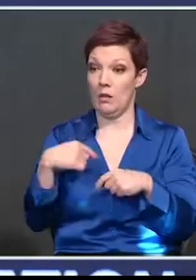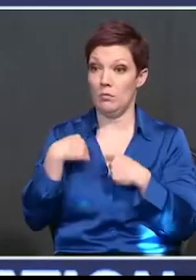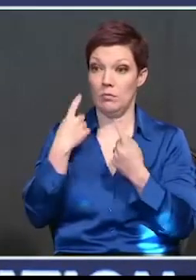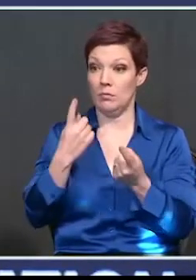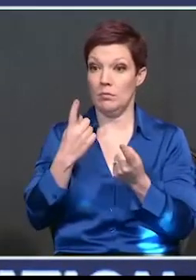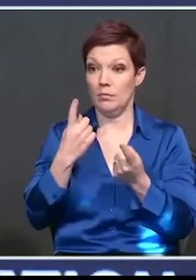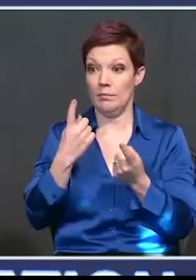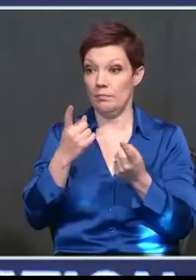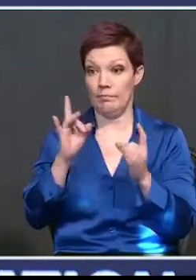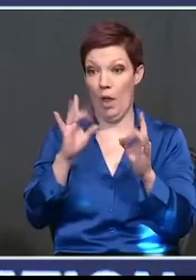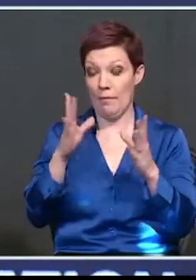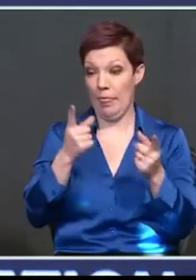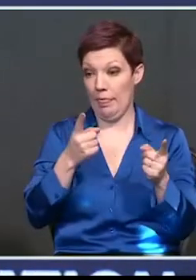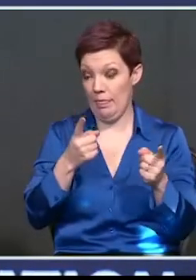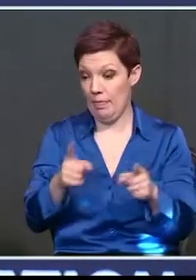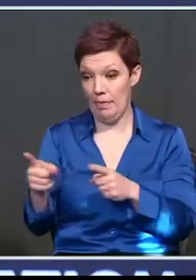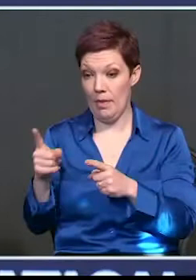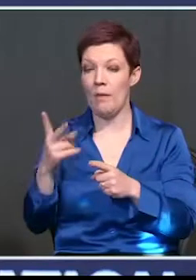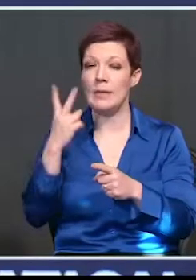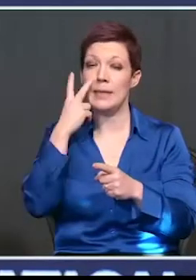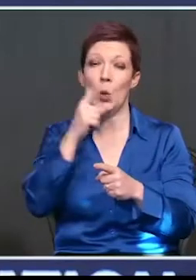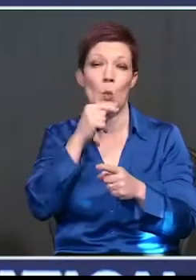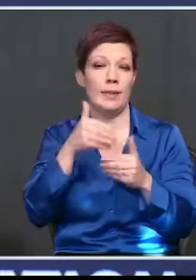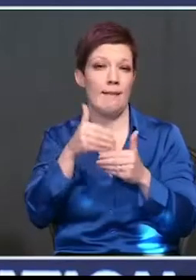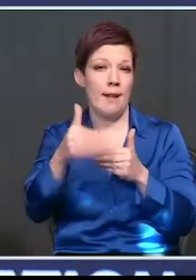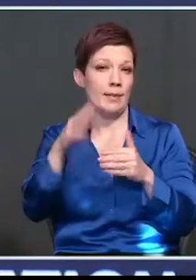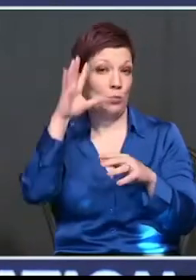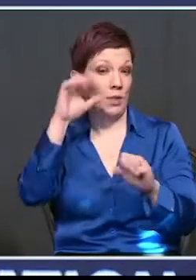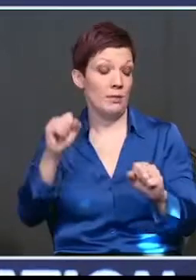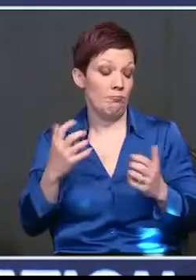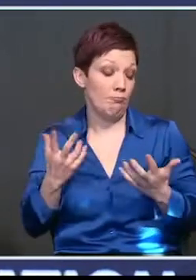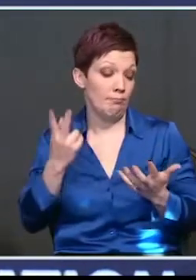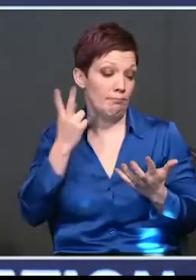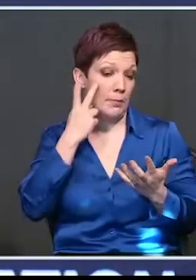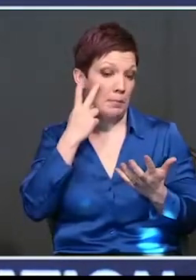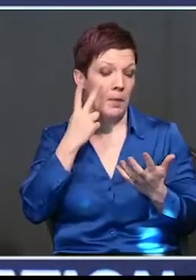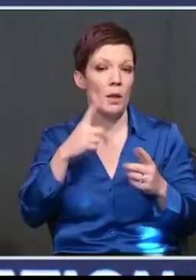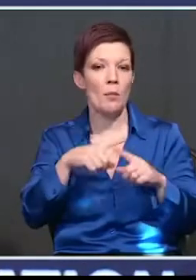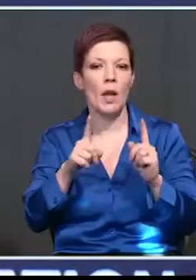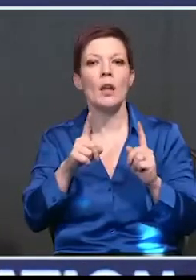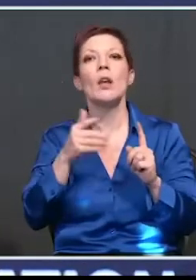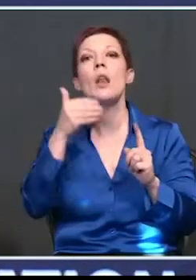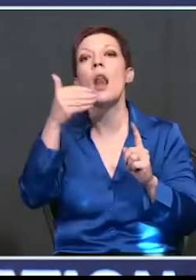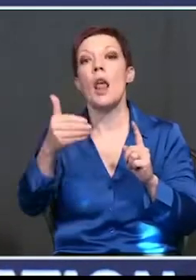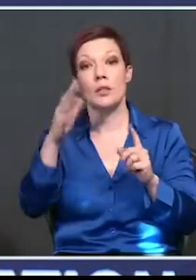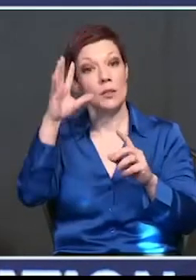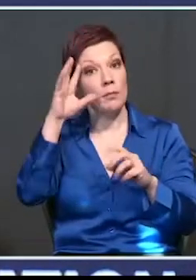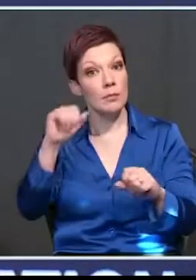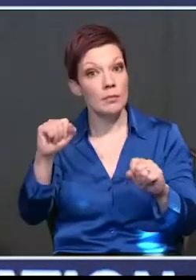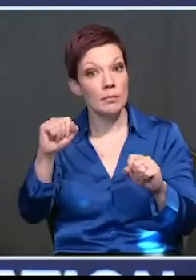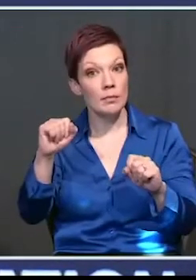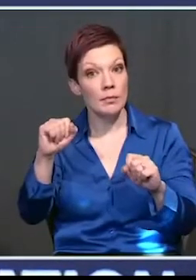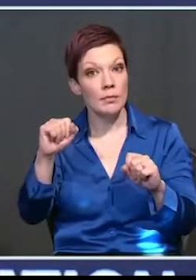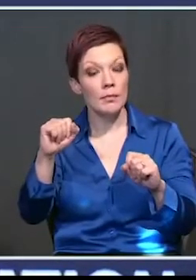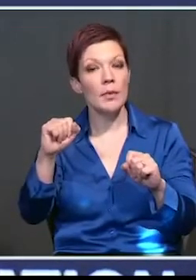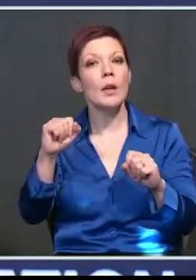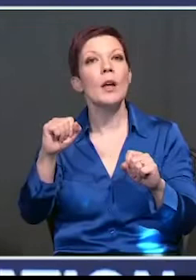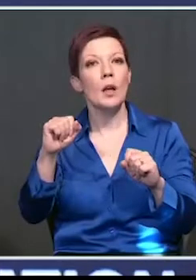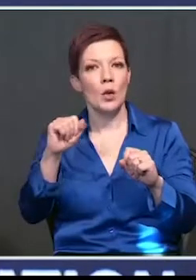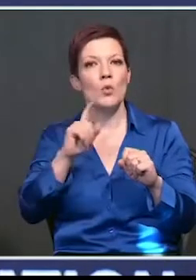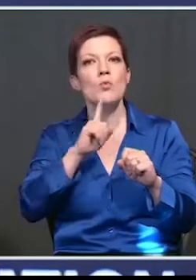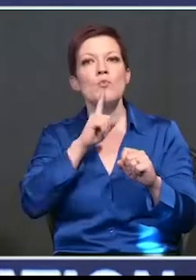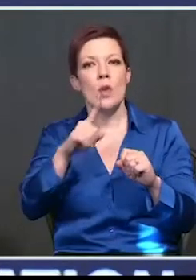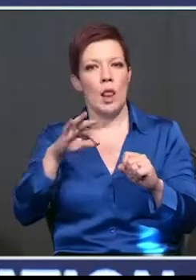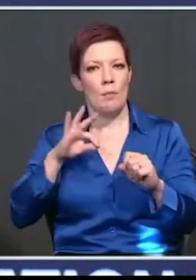terrible things that went on. So we're going to have to see who the next administration is. But whichever the next administration is, will really